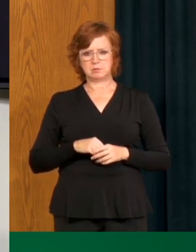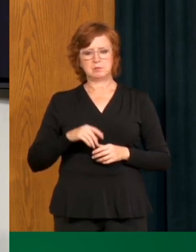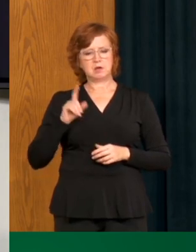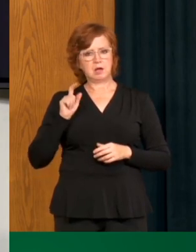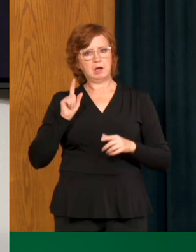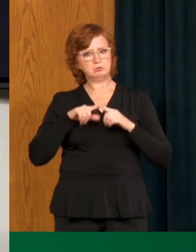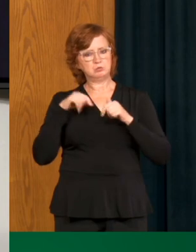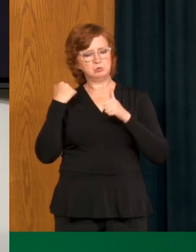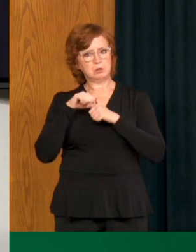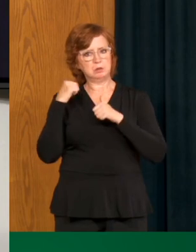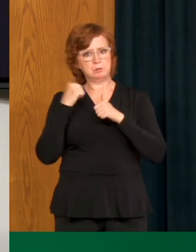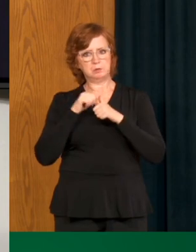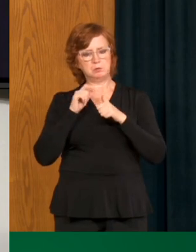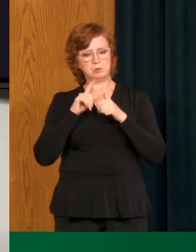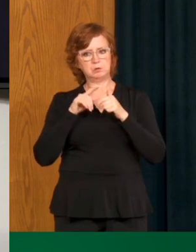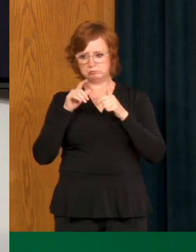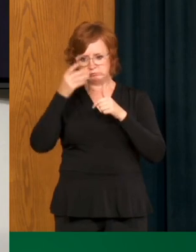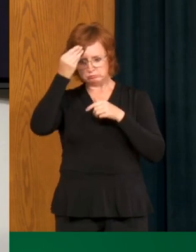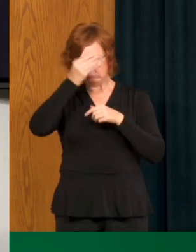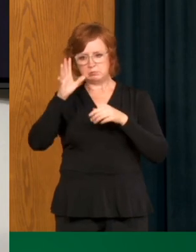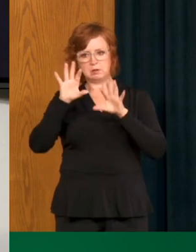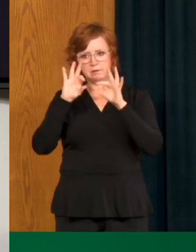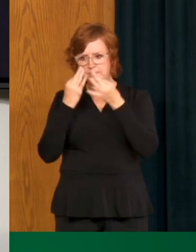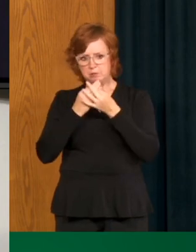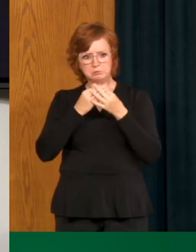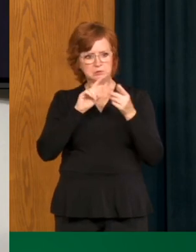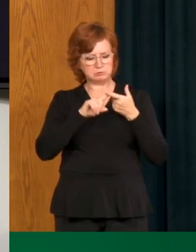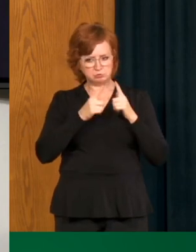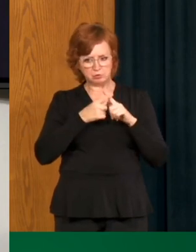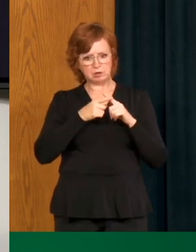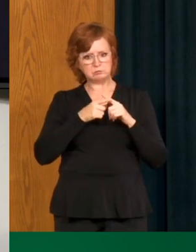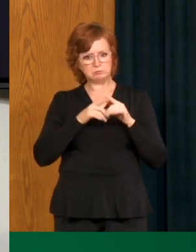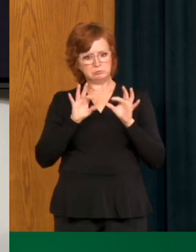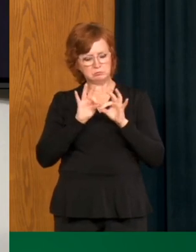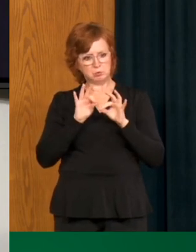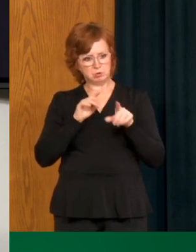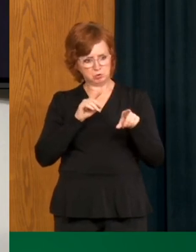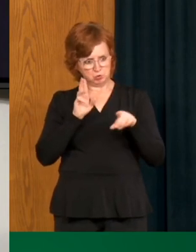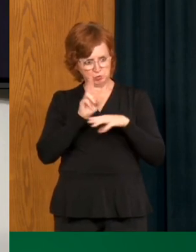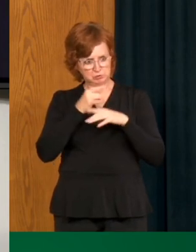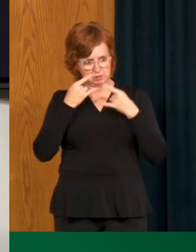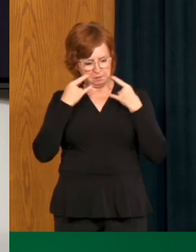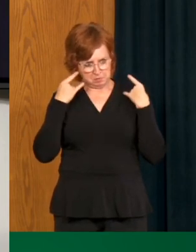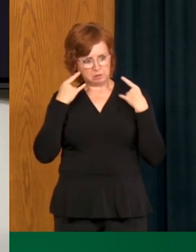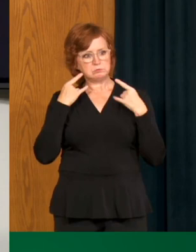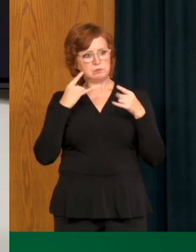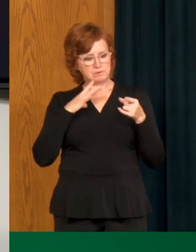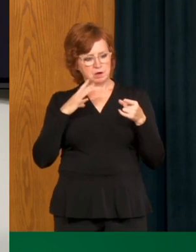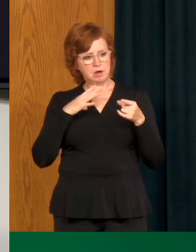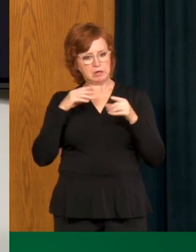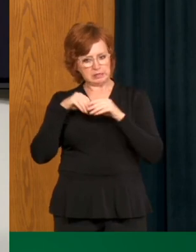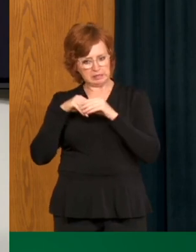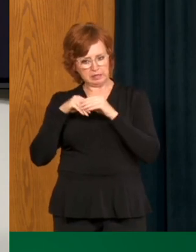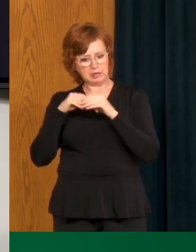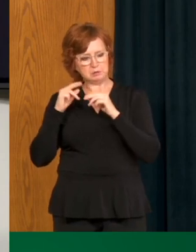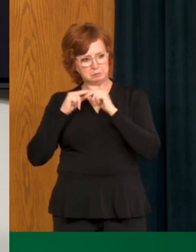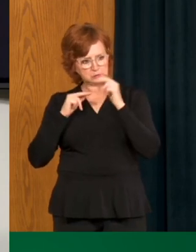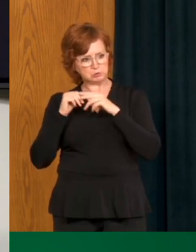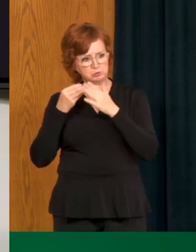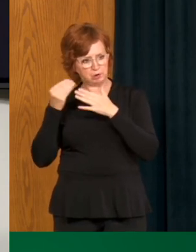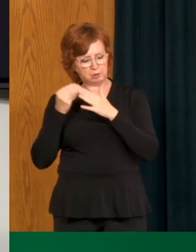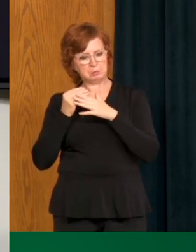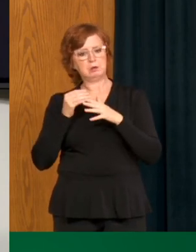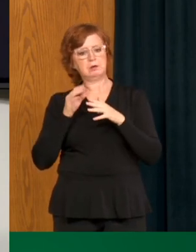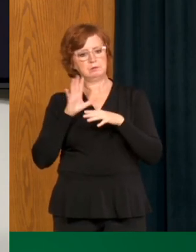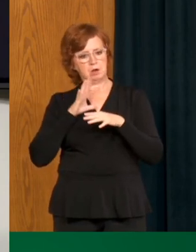that and talk to our family members and friends about it. And that's, you know, that voluntary compliance indoors all the time is